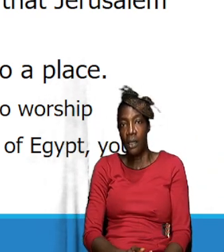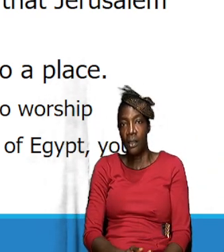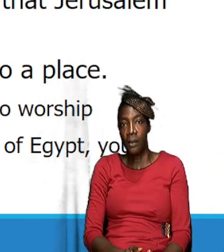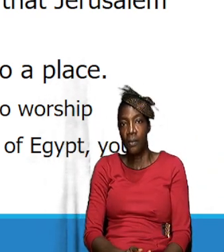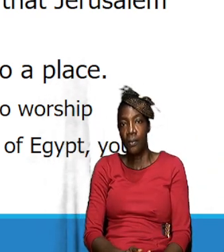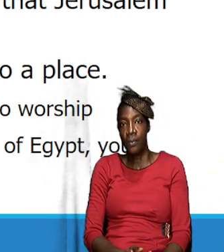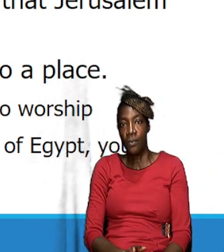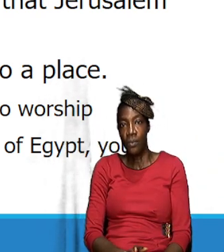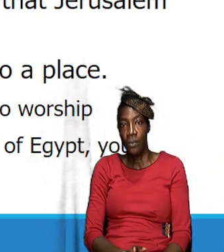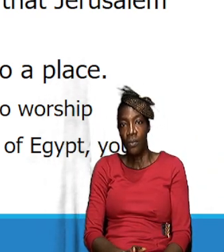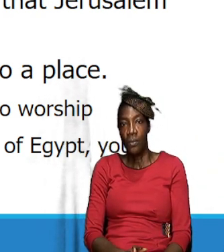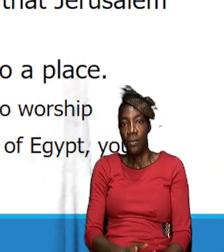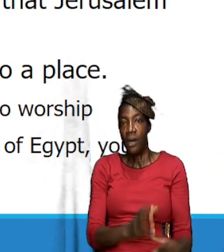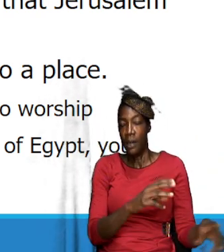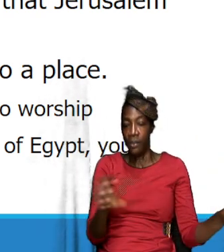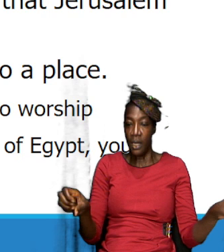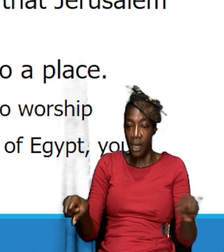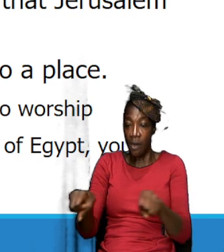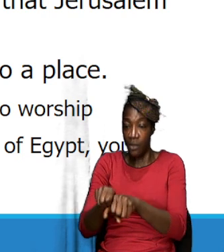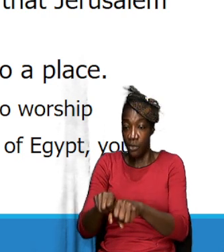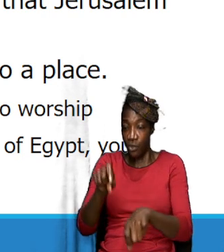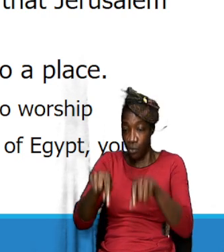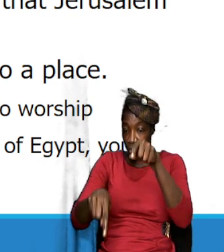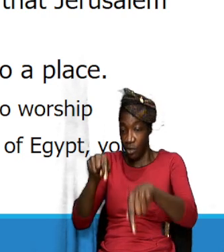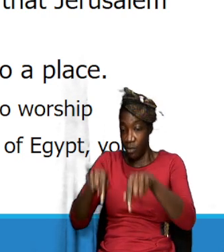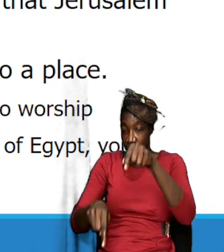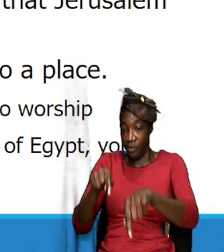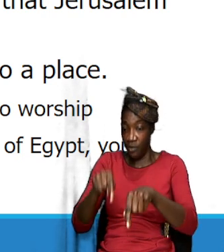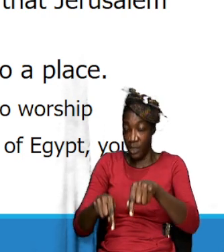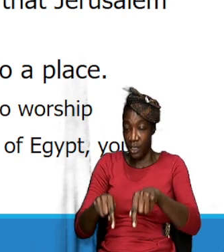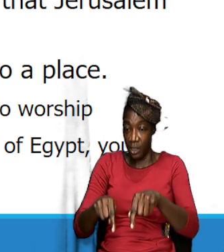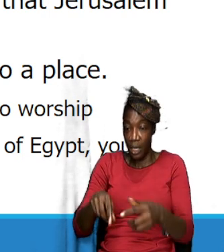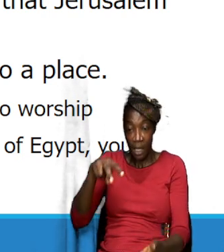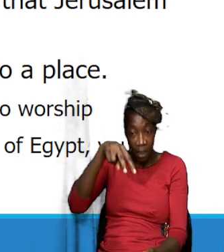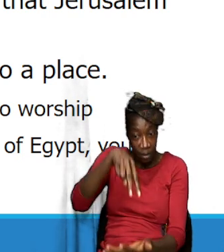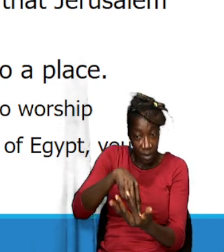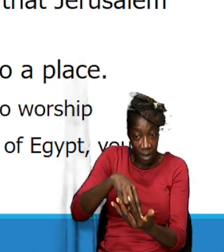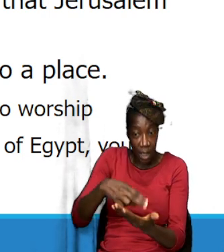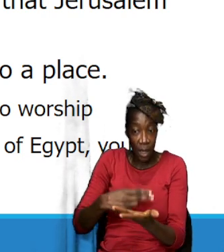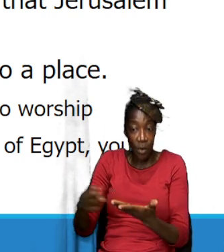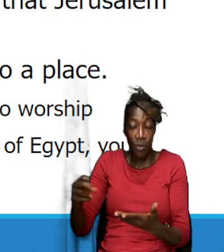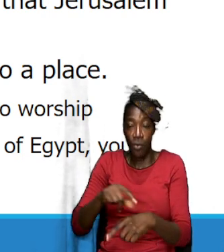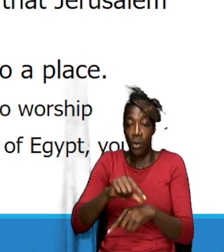again he had to take off his shoes from off his feet because he stood on holy ground